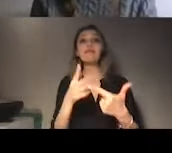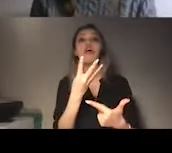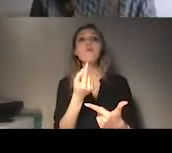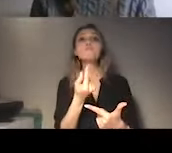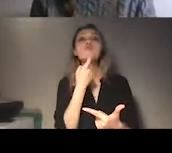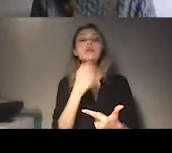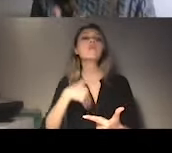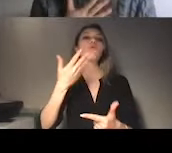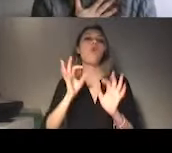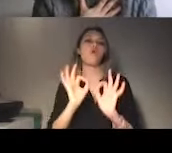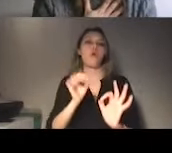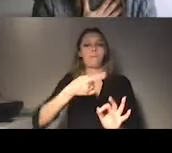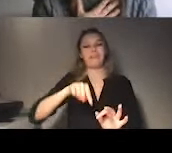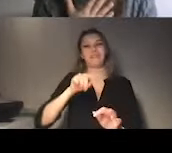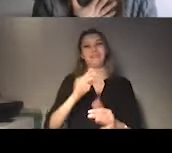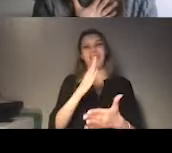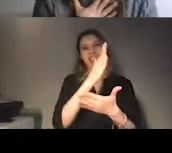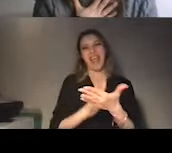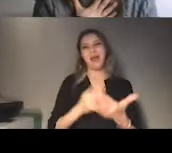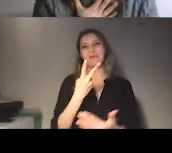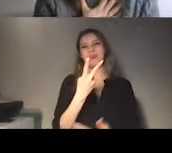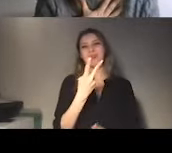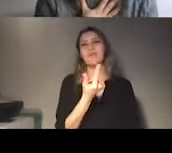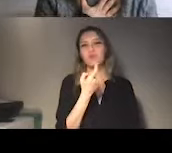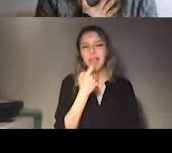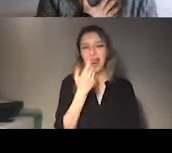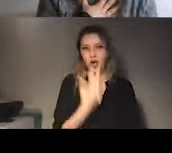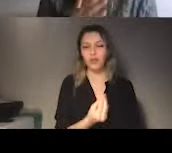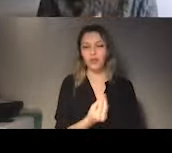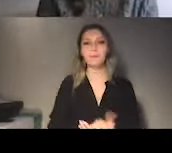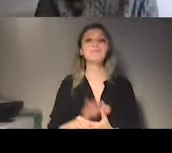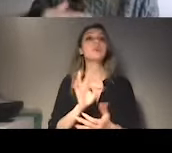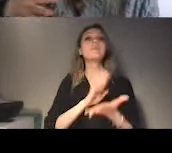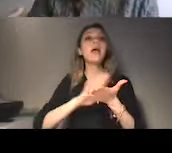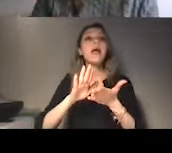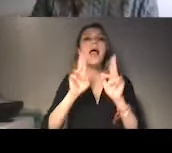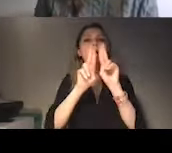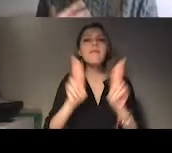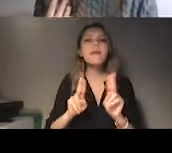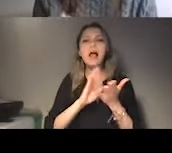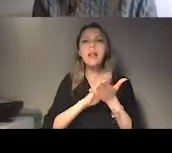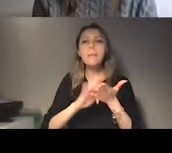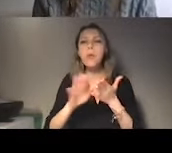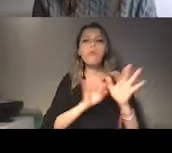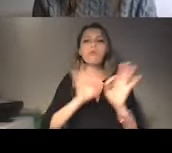a bit what is the UPR and myself, I work for UPR Info, which instead is an NGO.